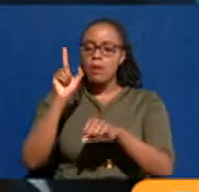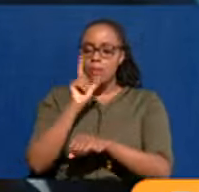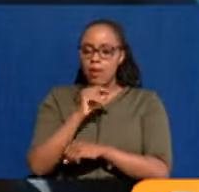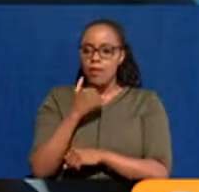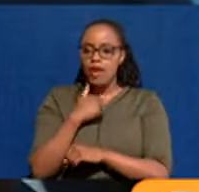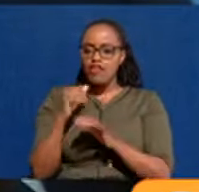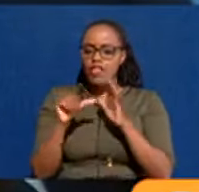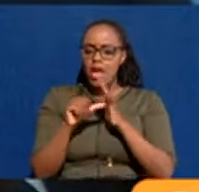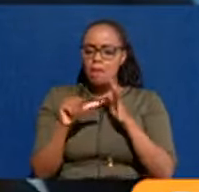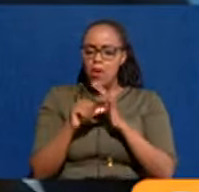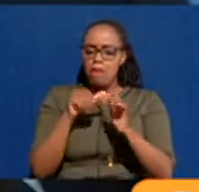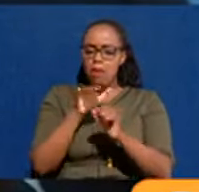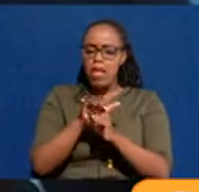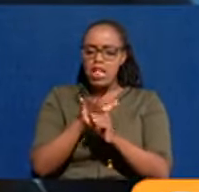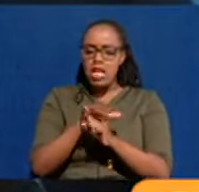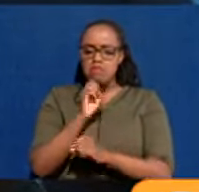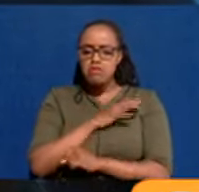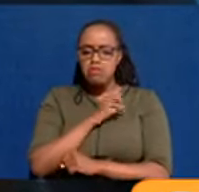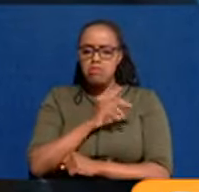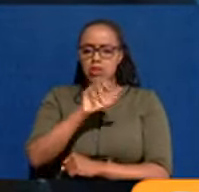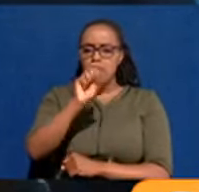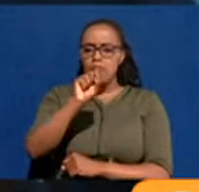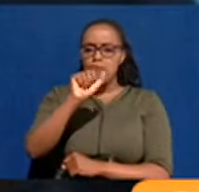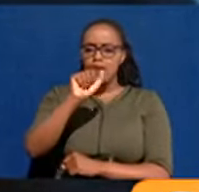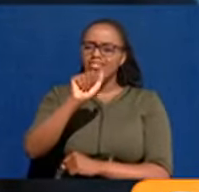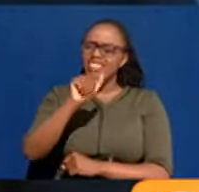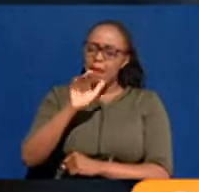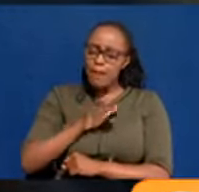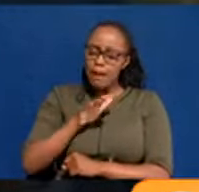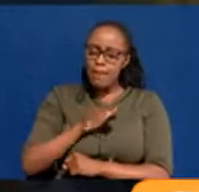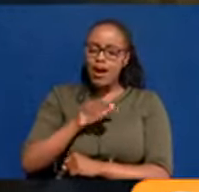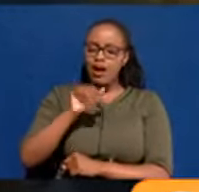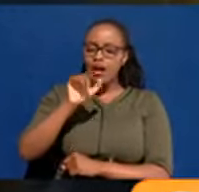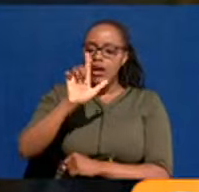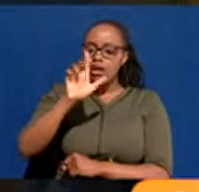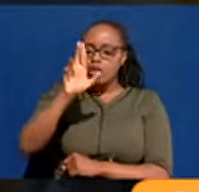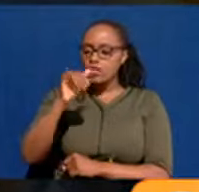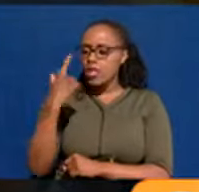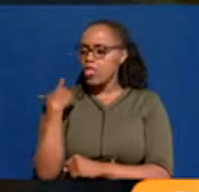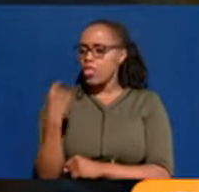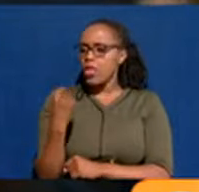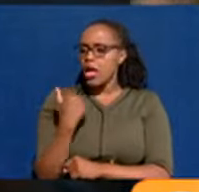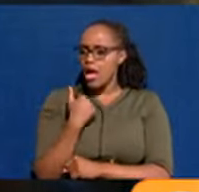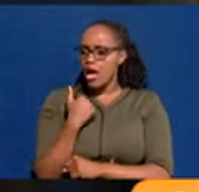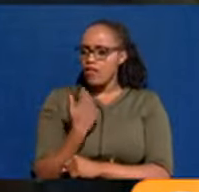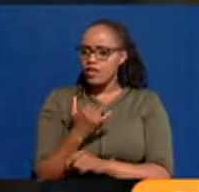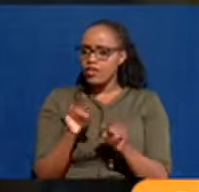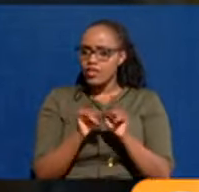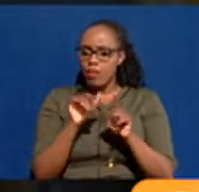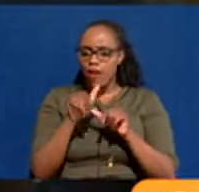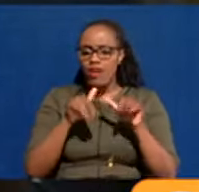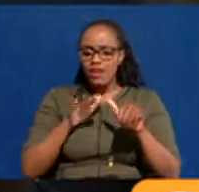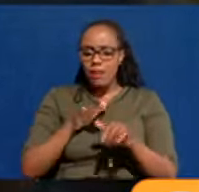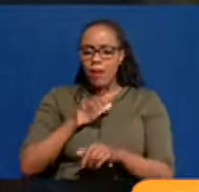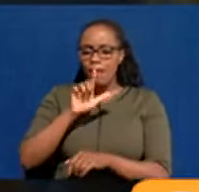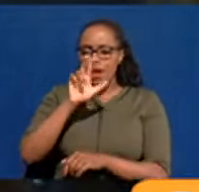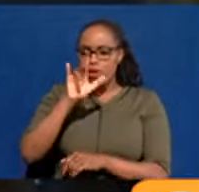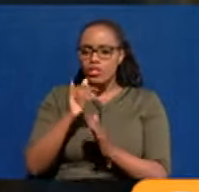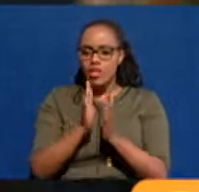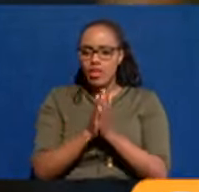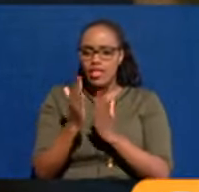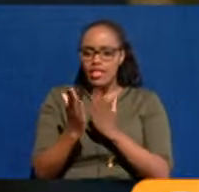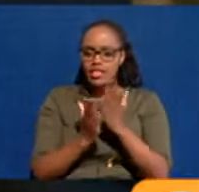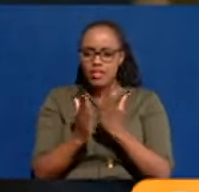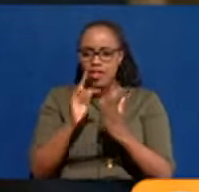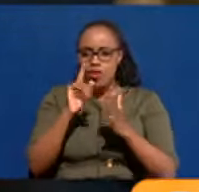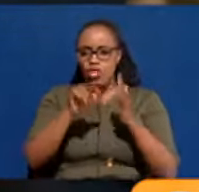complaints about Mama Lucy. Okay. I want to ask governor, nowadays we have no complaints about Mama Lucy and the services given there.